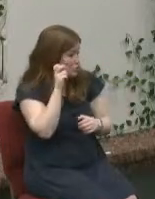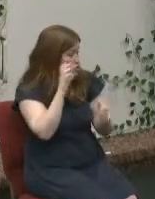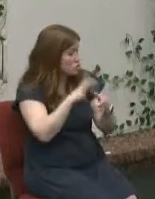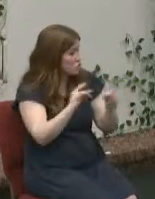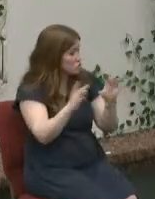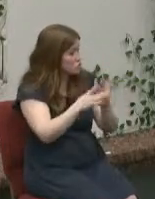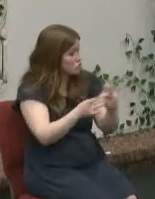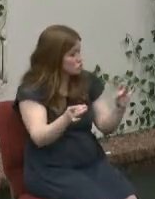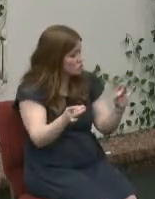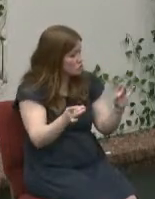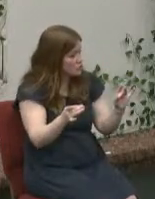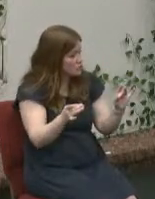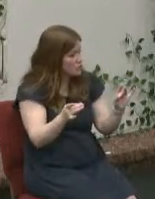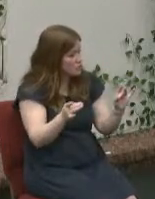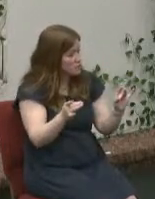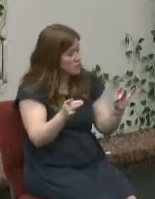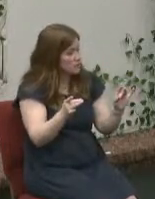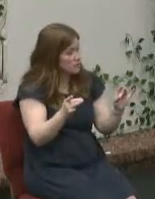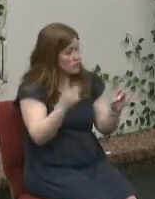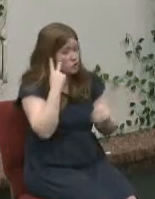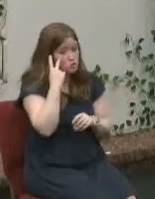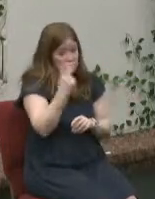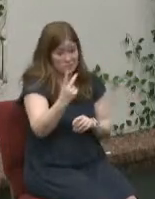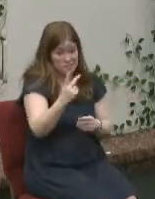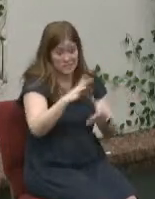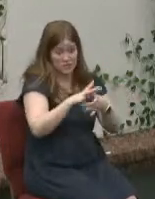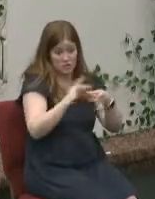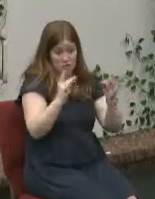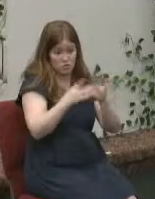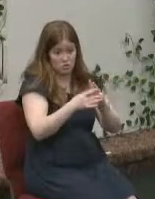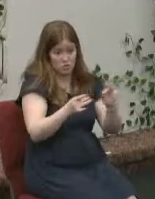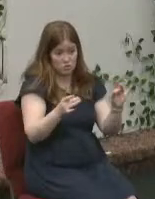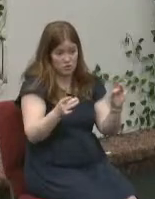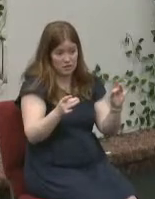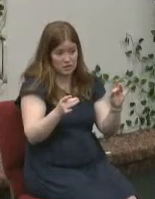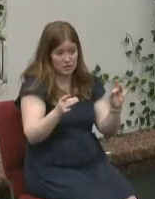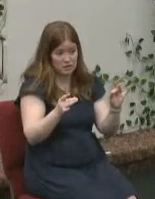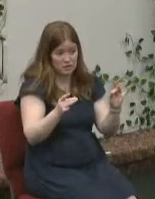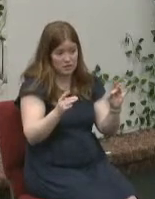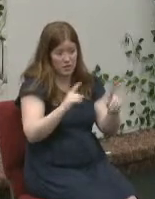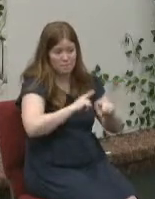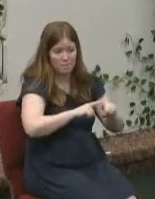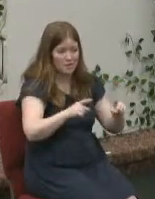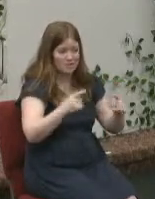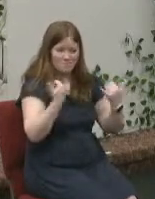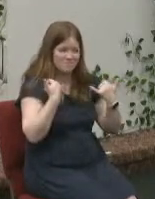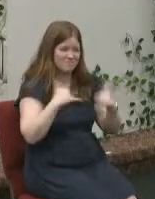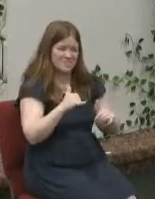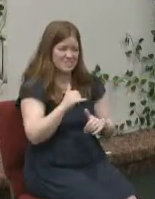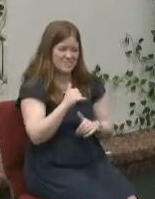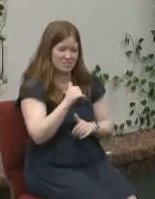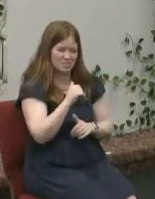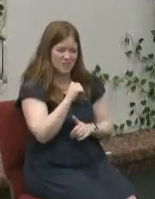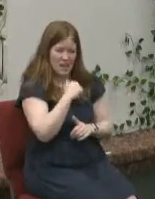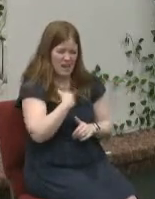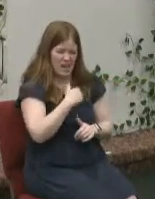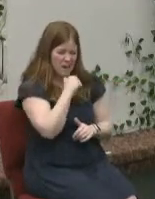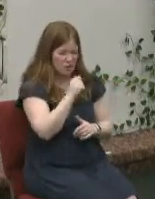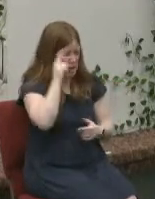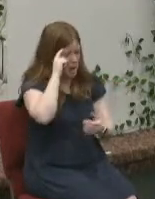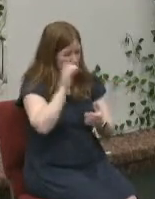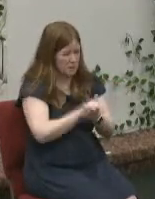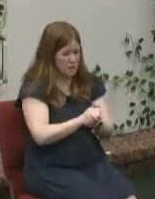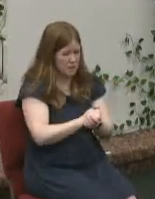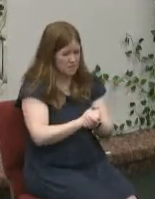you've seen this story but you still don't believe you deny